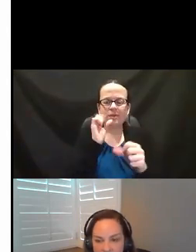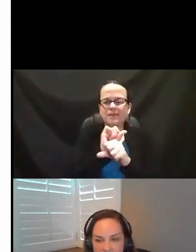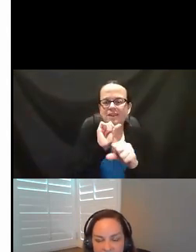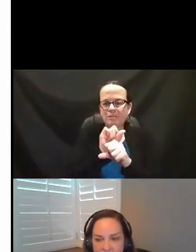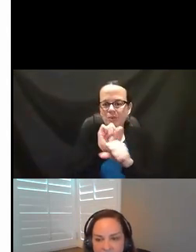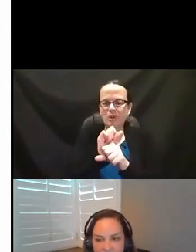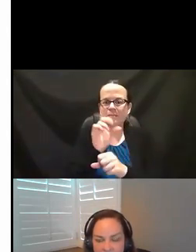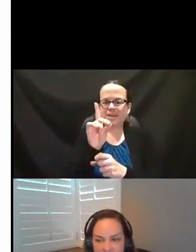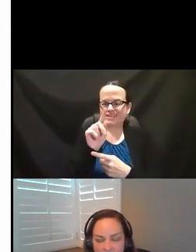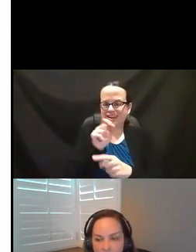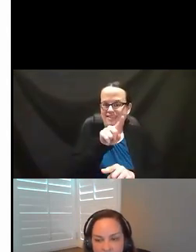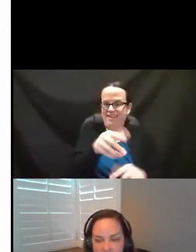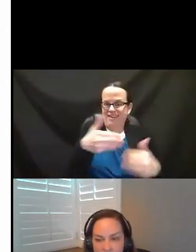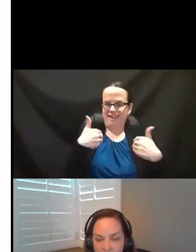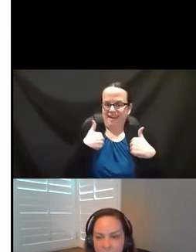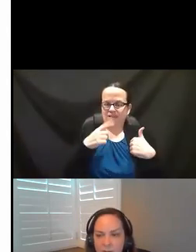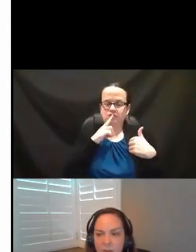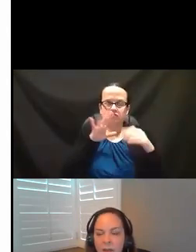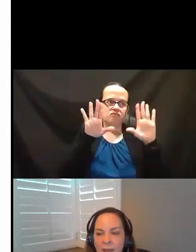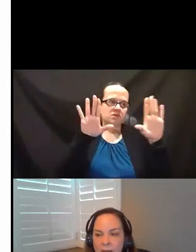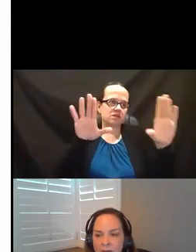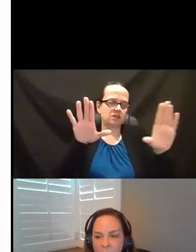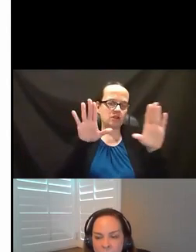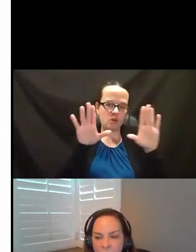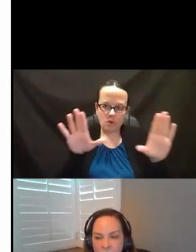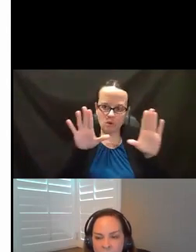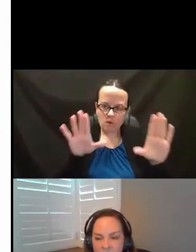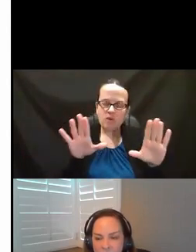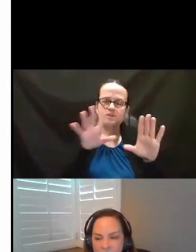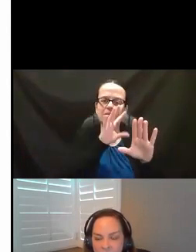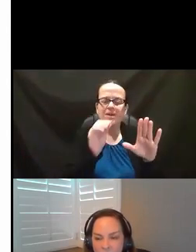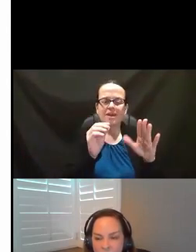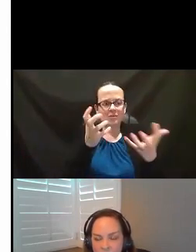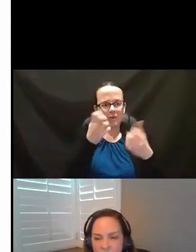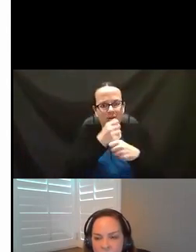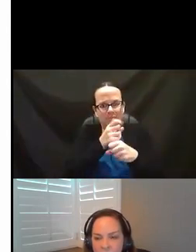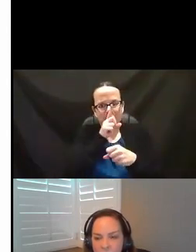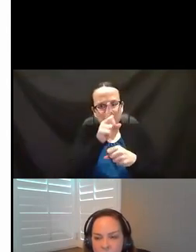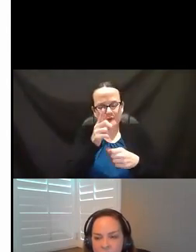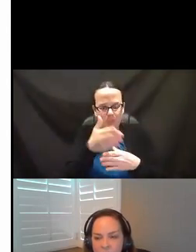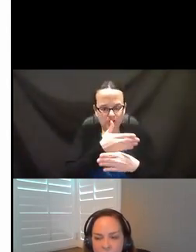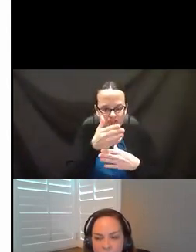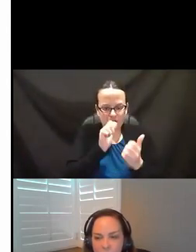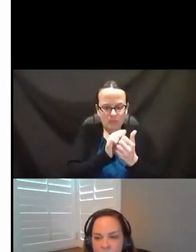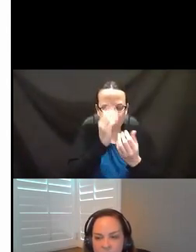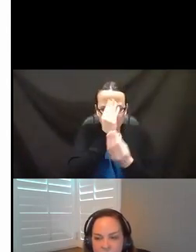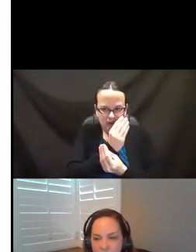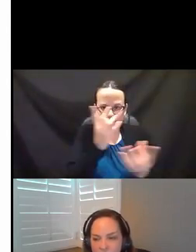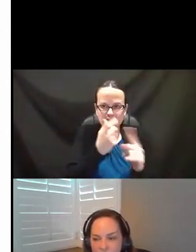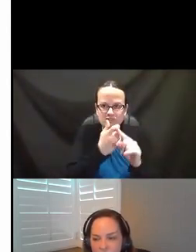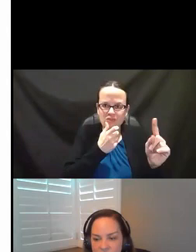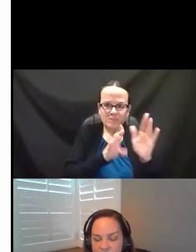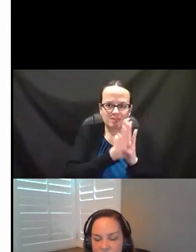data that they have that's so awesome. And we want to make sure we're sharing the information from the Department of